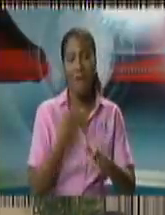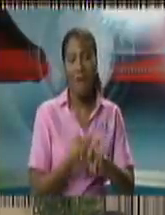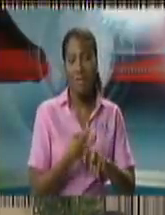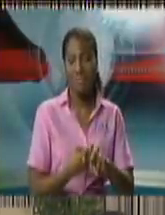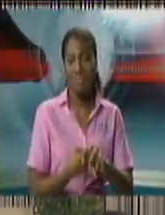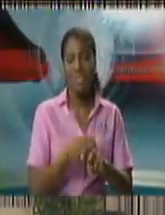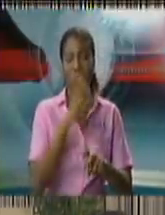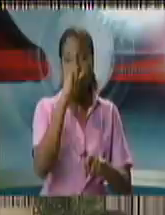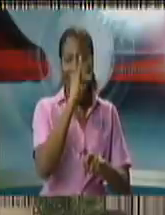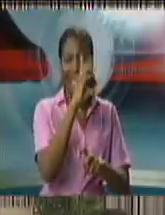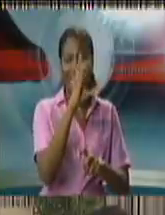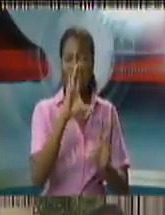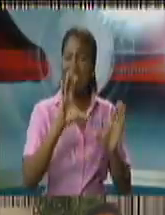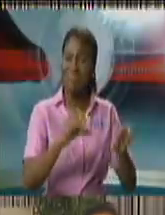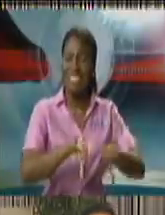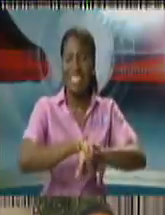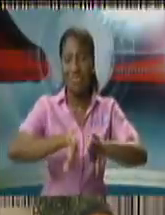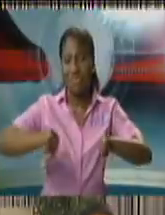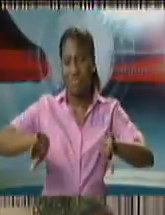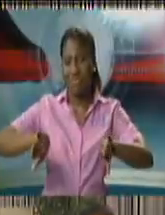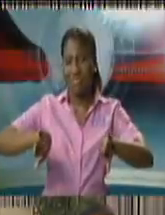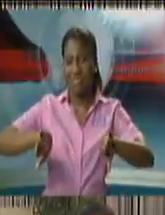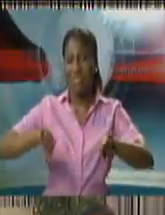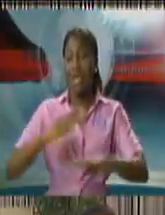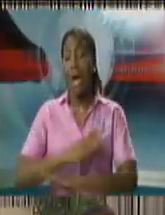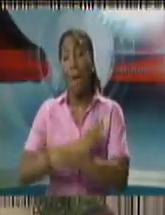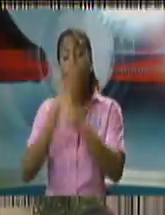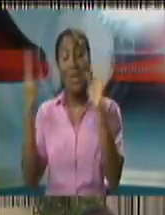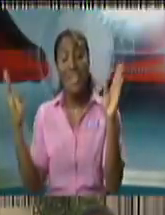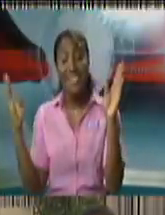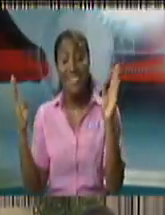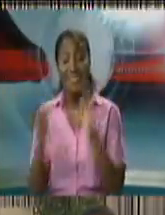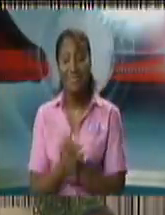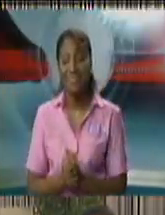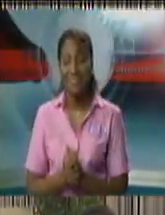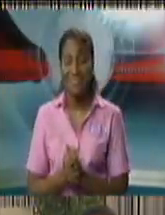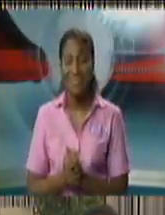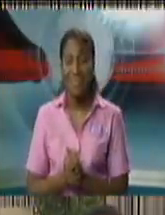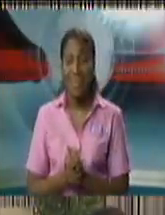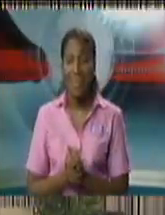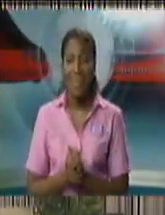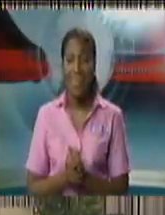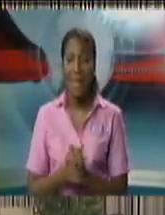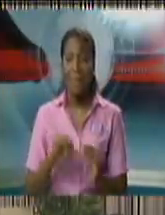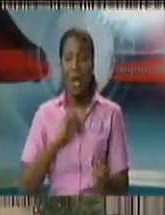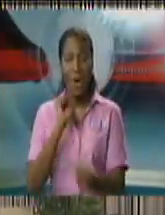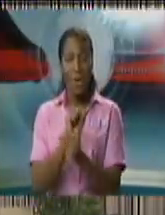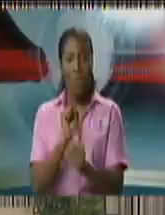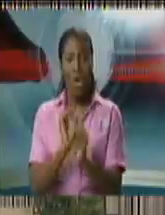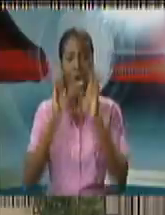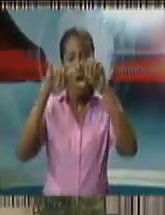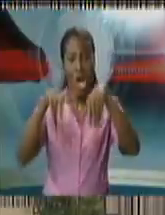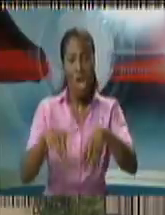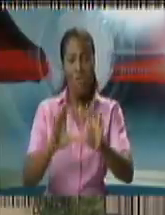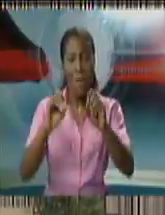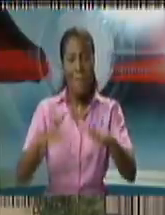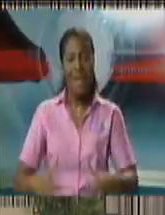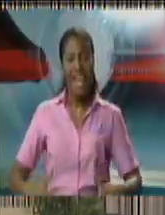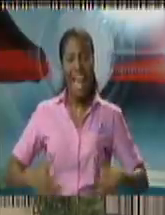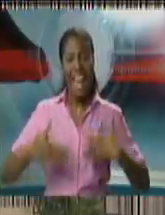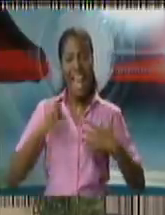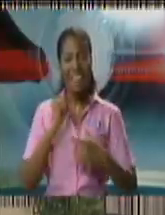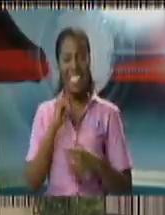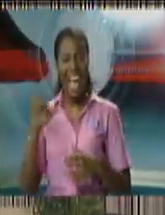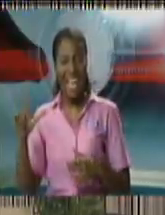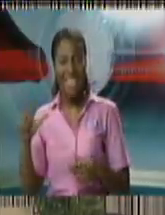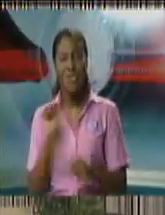good morning morning morning yolan thomas from caribbean lifestyles communications this